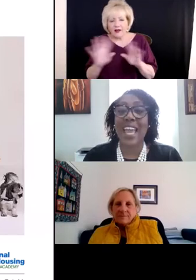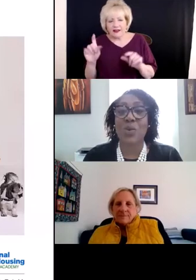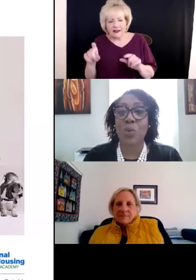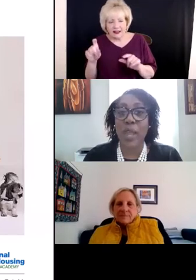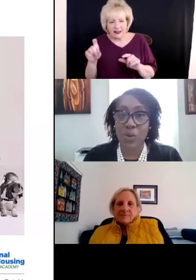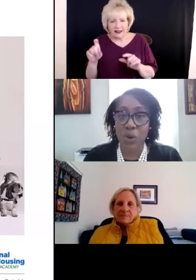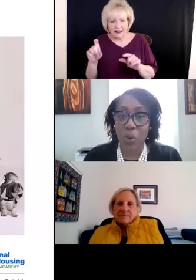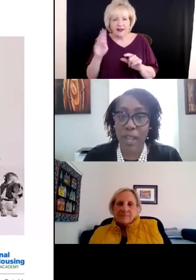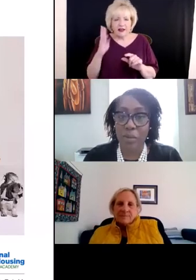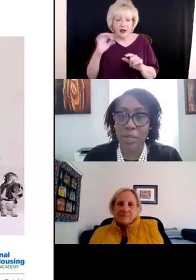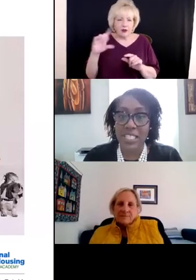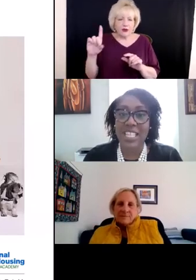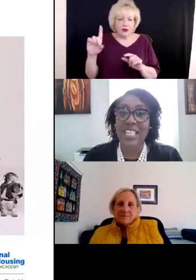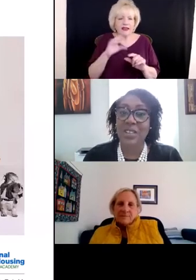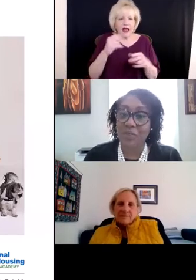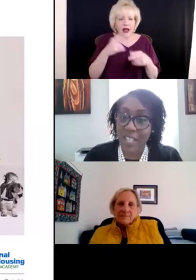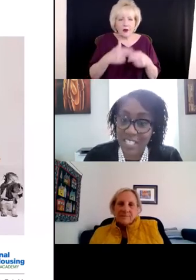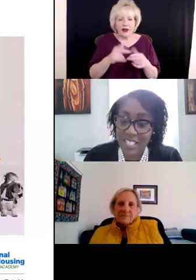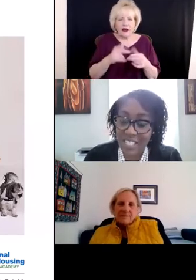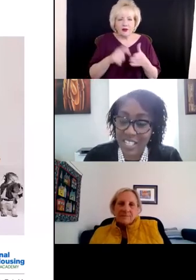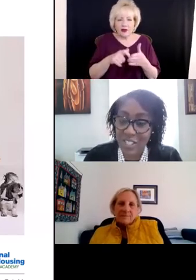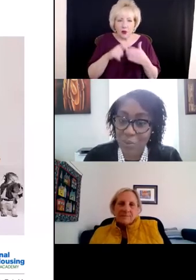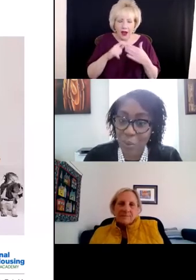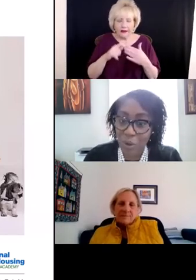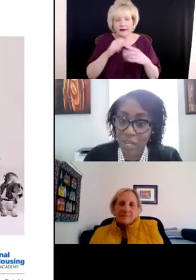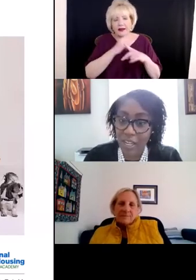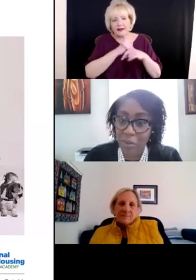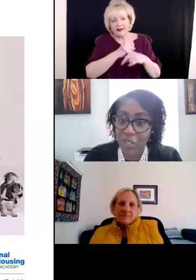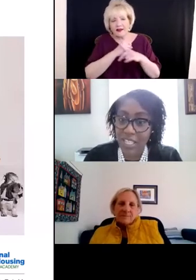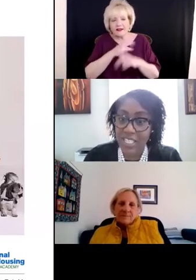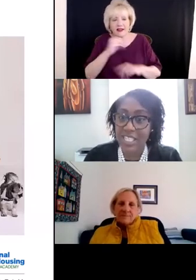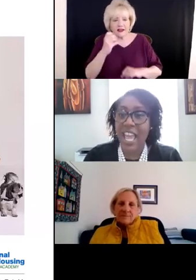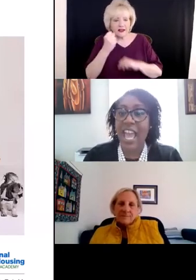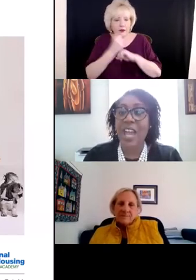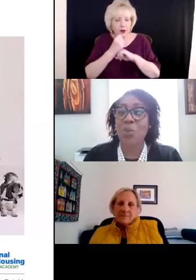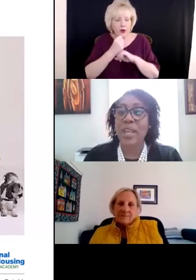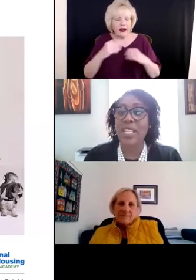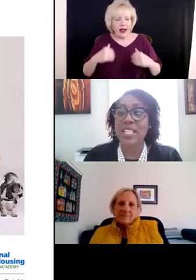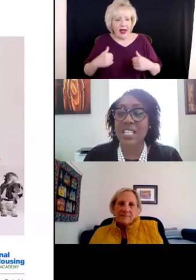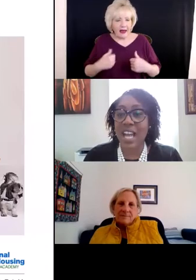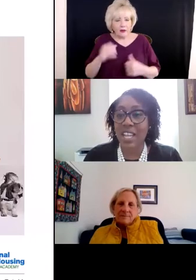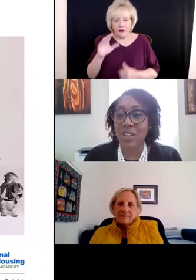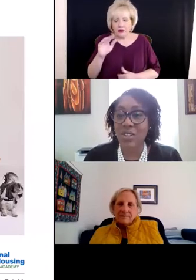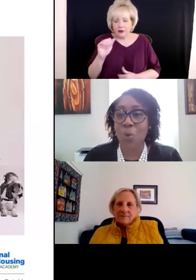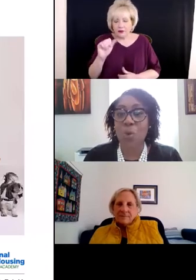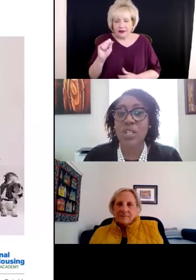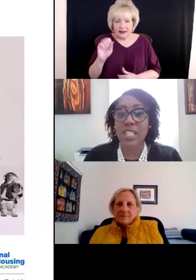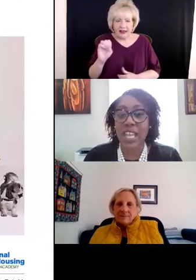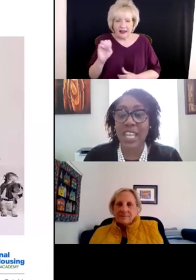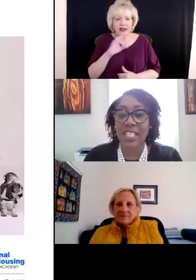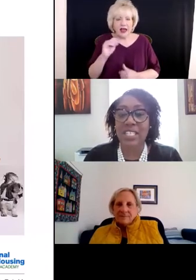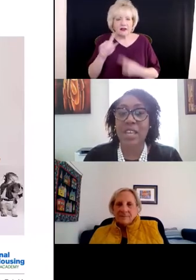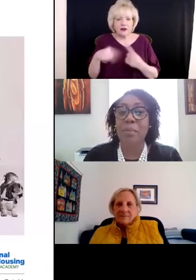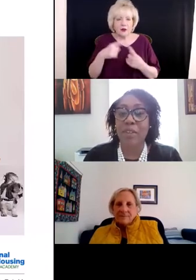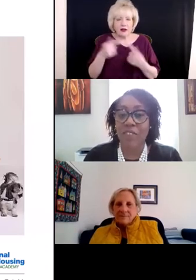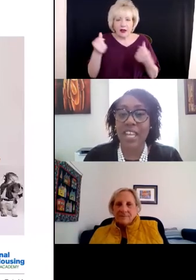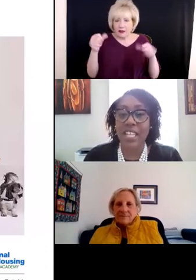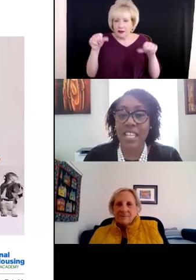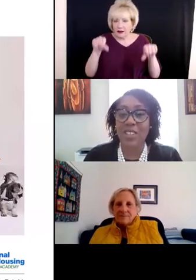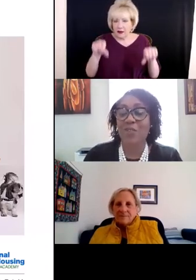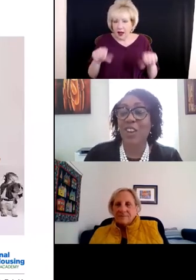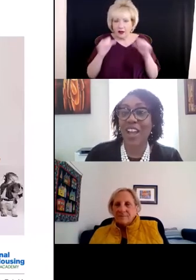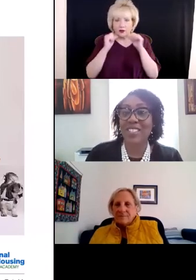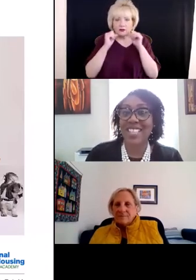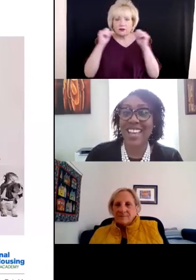breed and weight requirements, defenses in support animal cases, and when denials or delays may